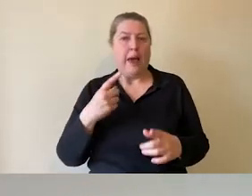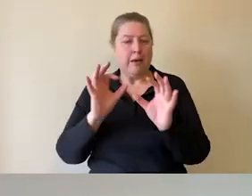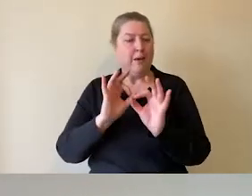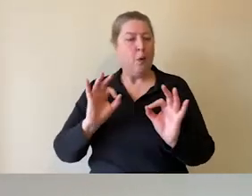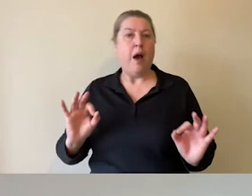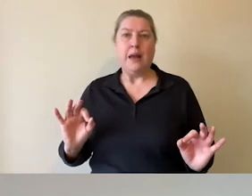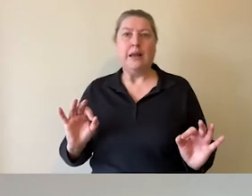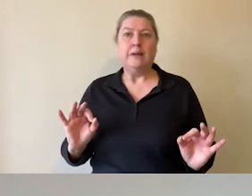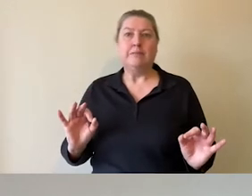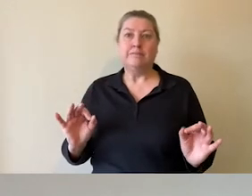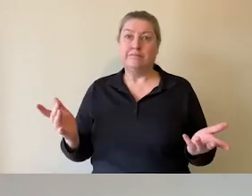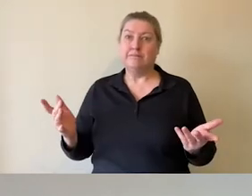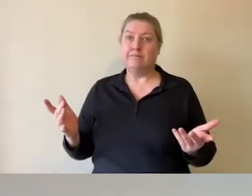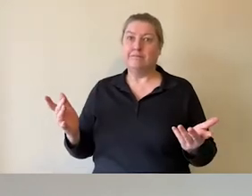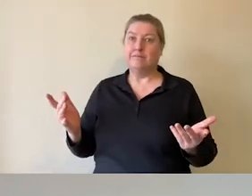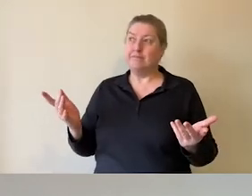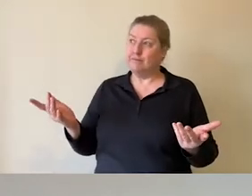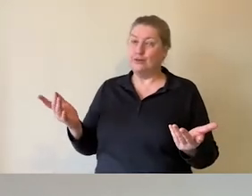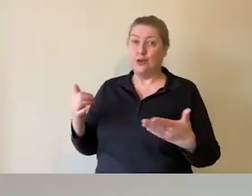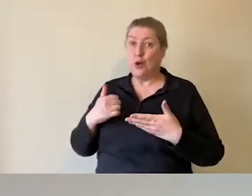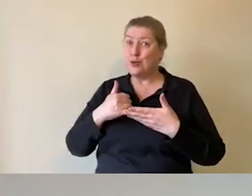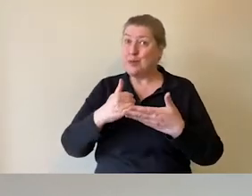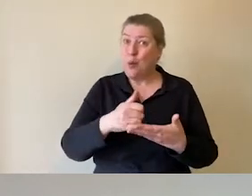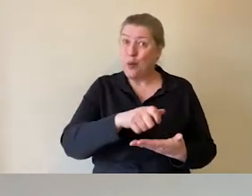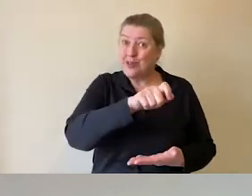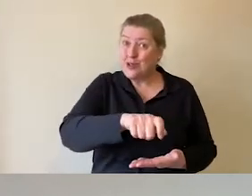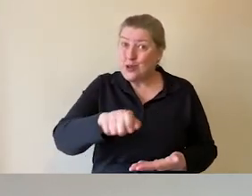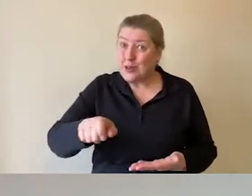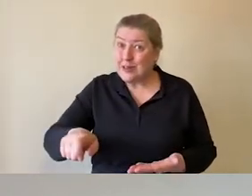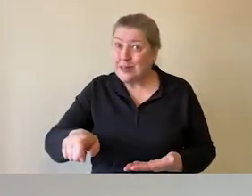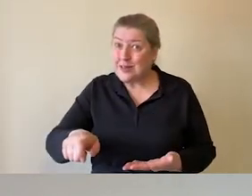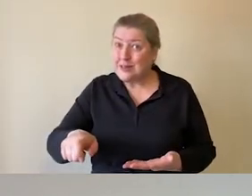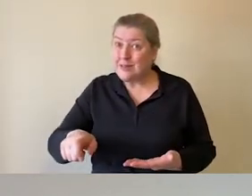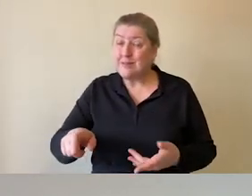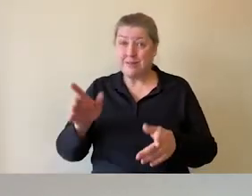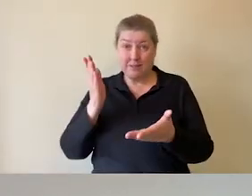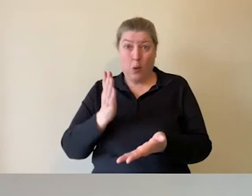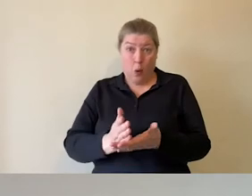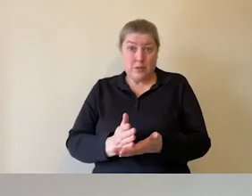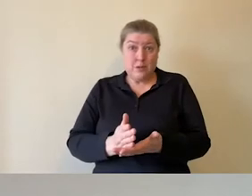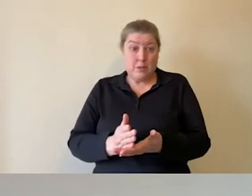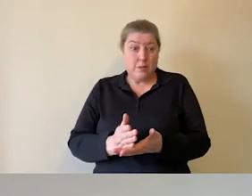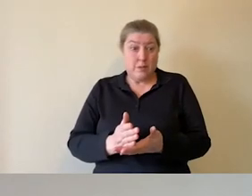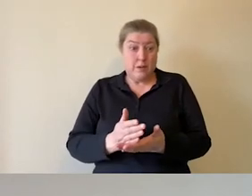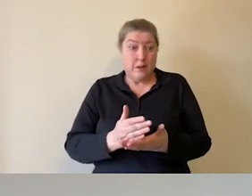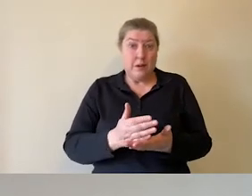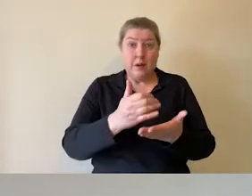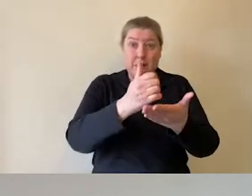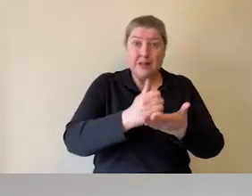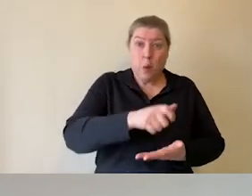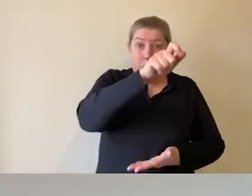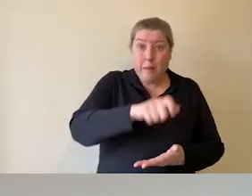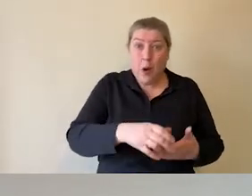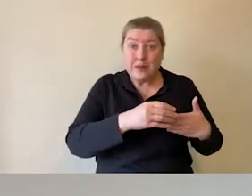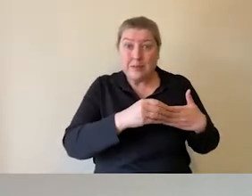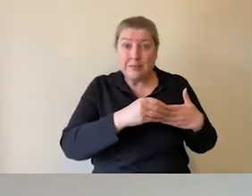in a way that not only supports the students, but actually, dare I say, supports the person delivering the